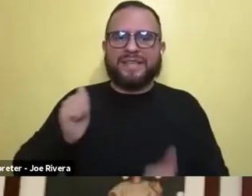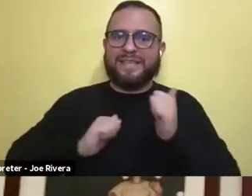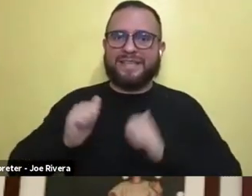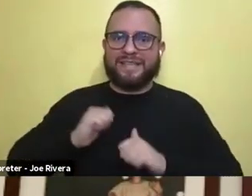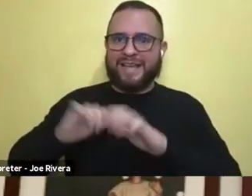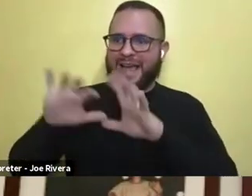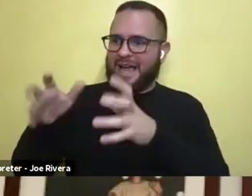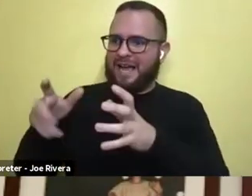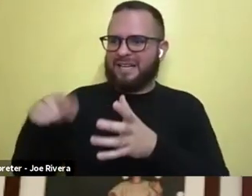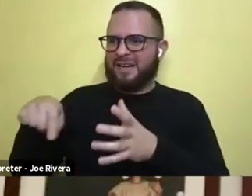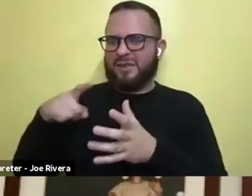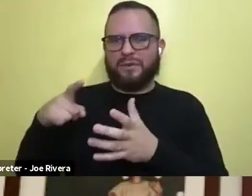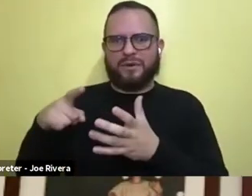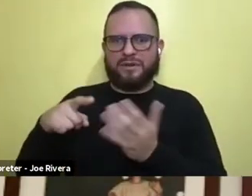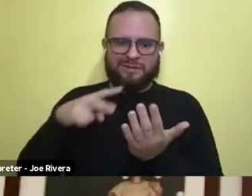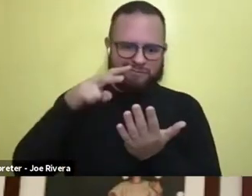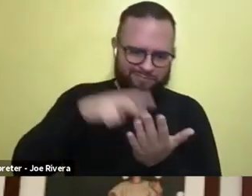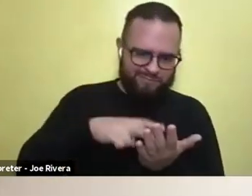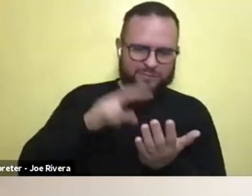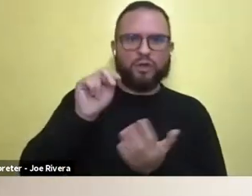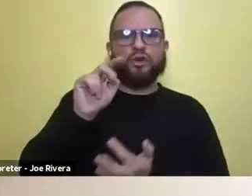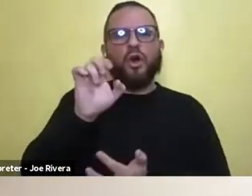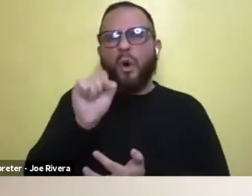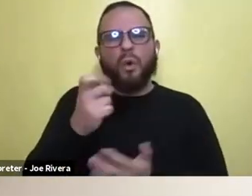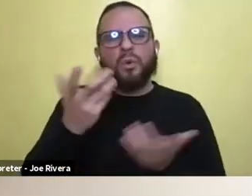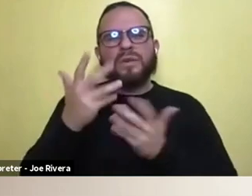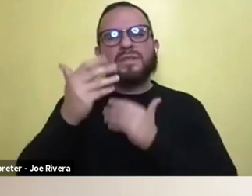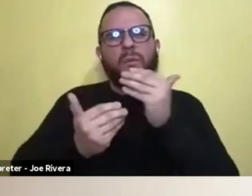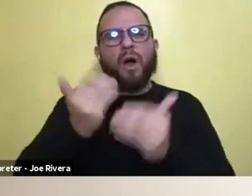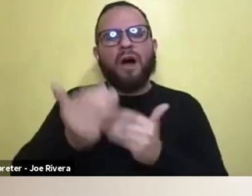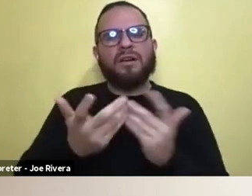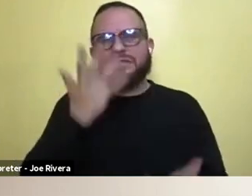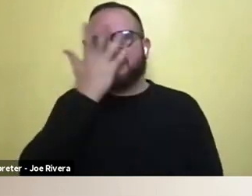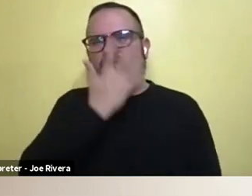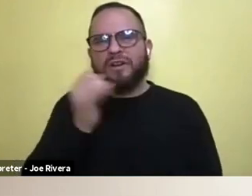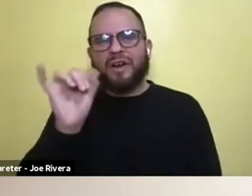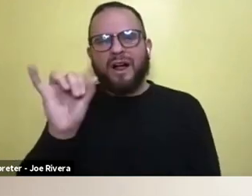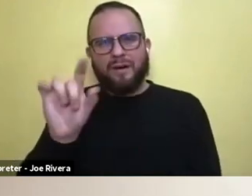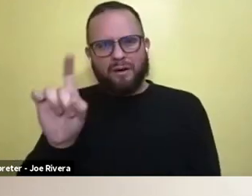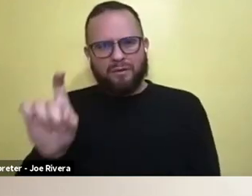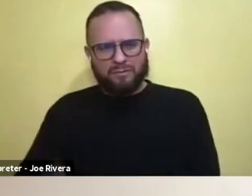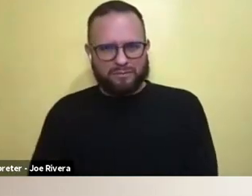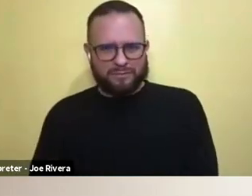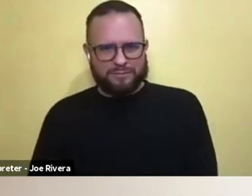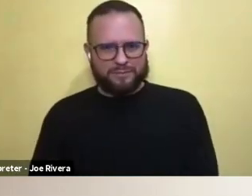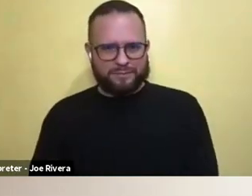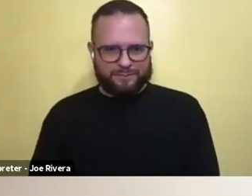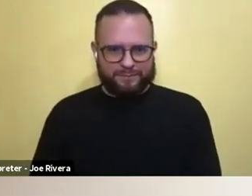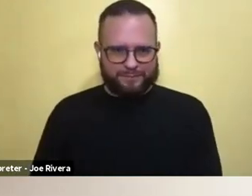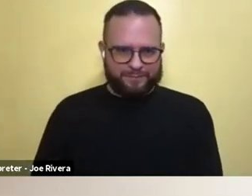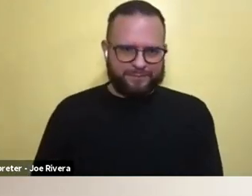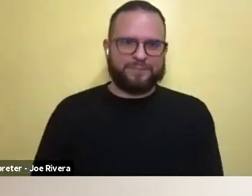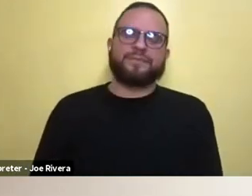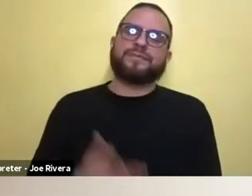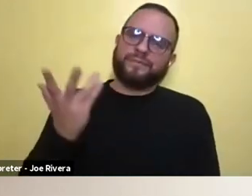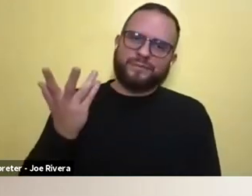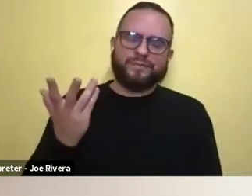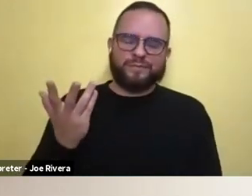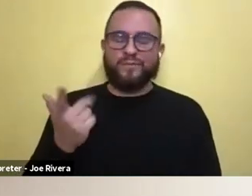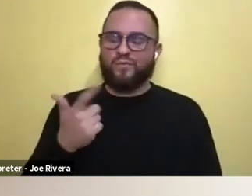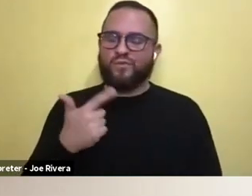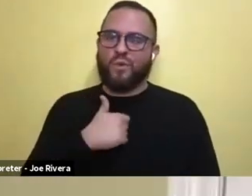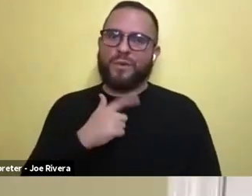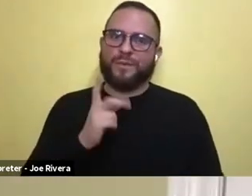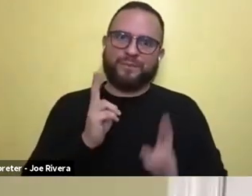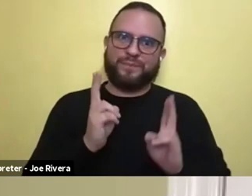notes or like, what was that process? Sure. Um, we were racing a bit. So there, there may have been some late script material, um,